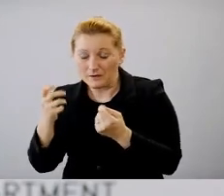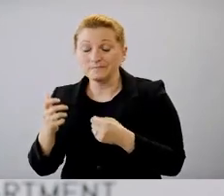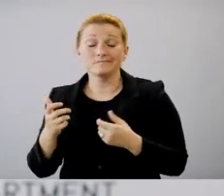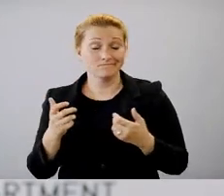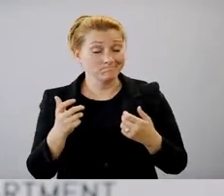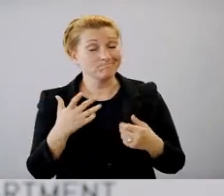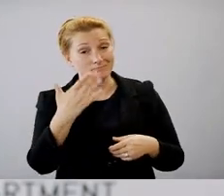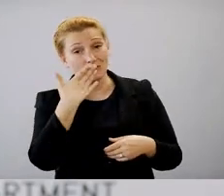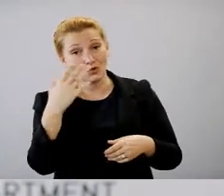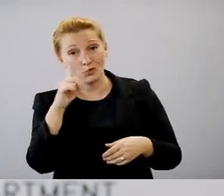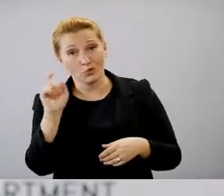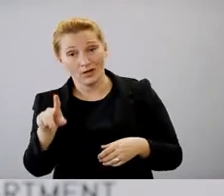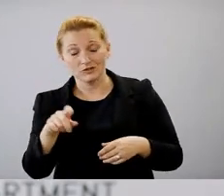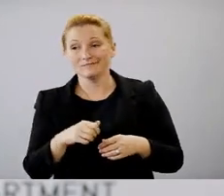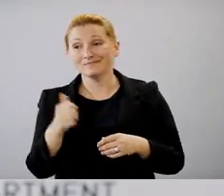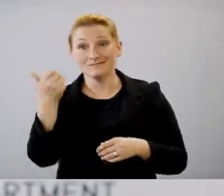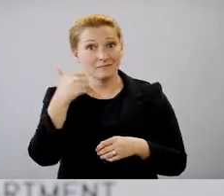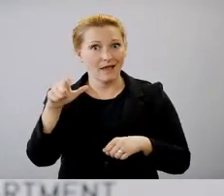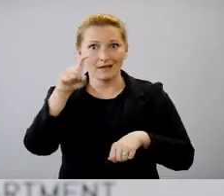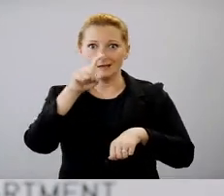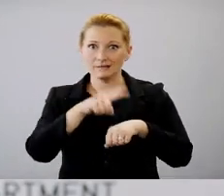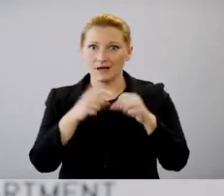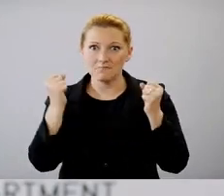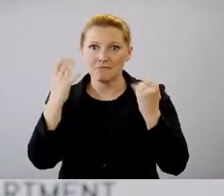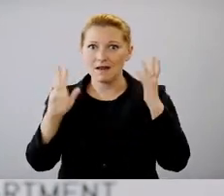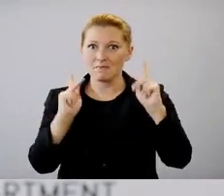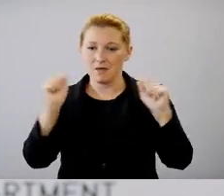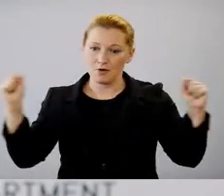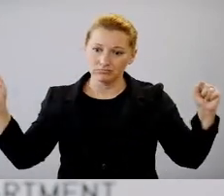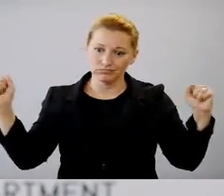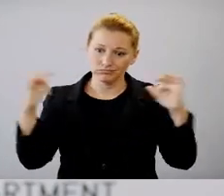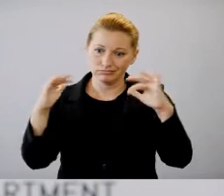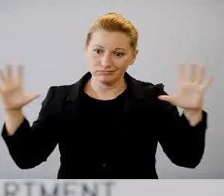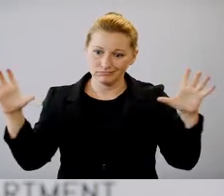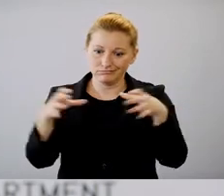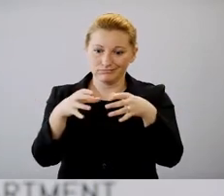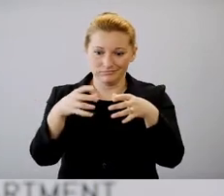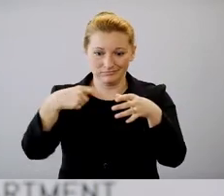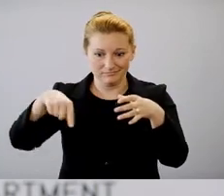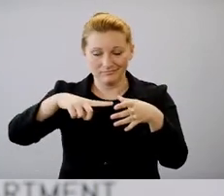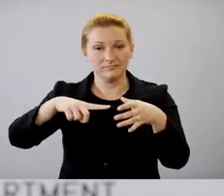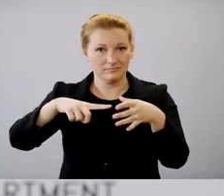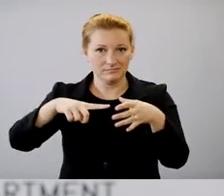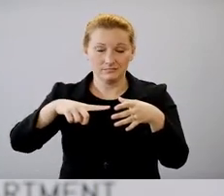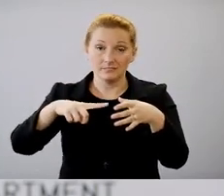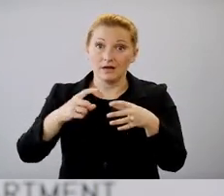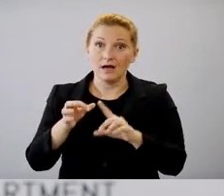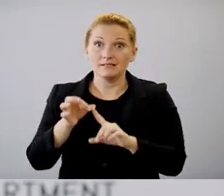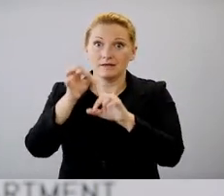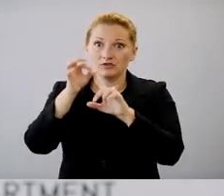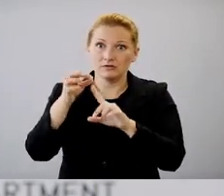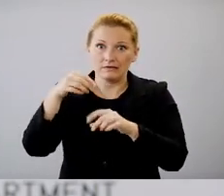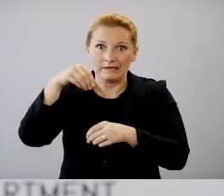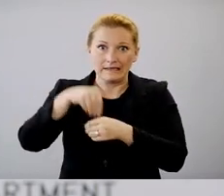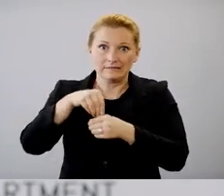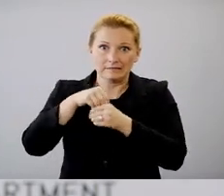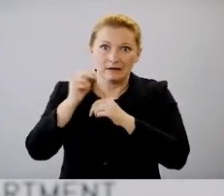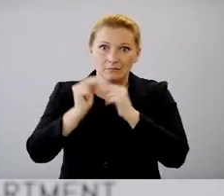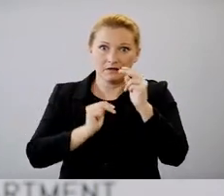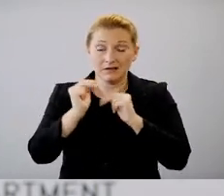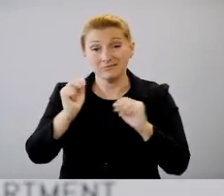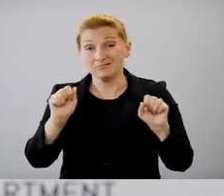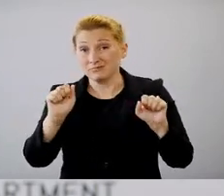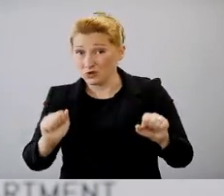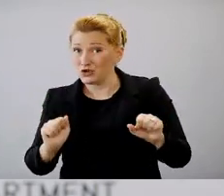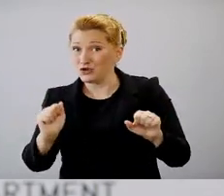we look at bringing large groups of individuals back together, especially indoors, we could see an increase in the number of cases. Um, and that could